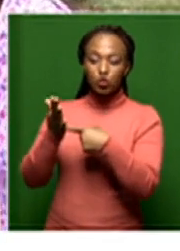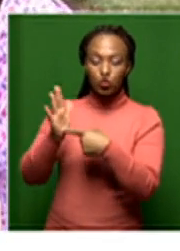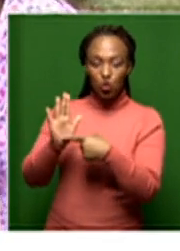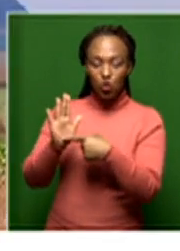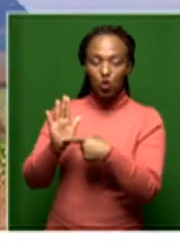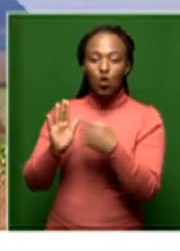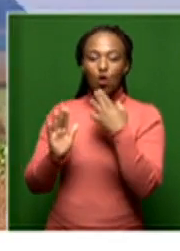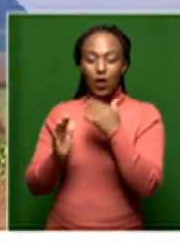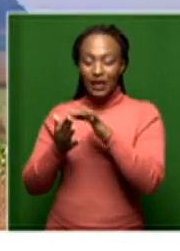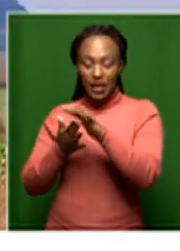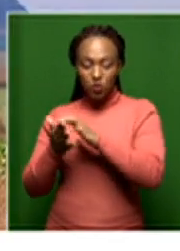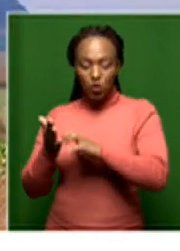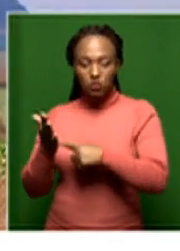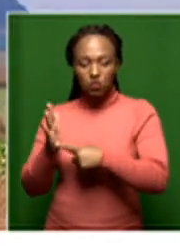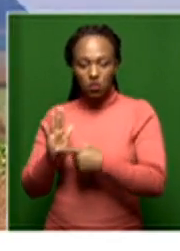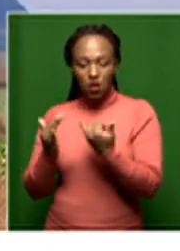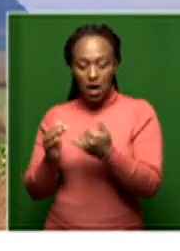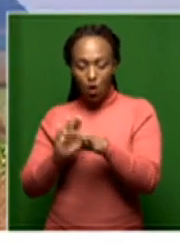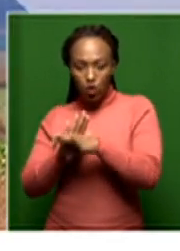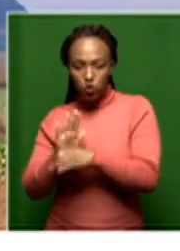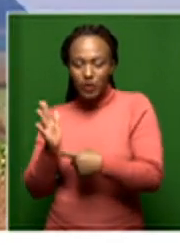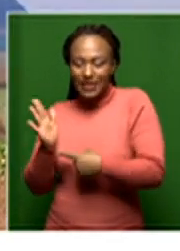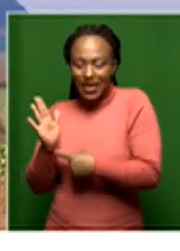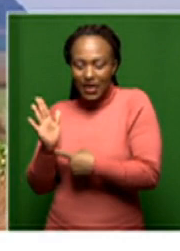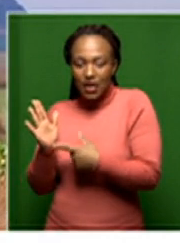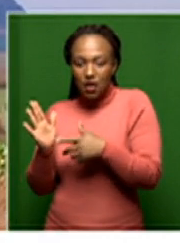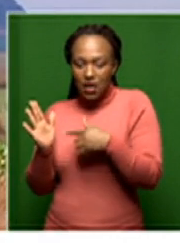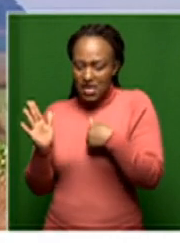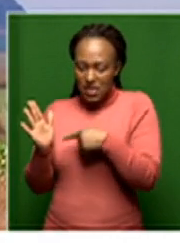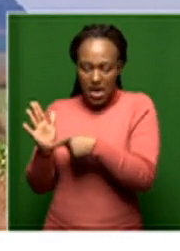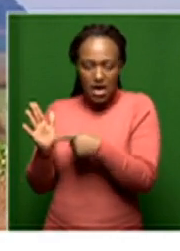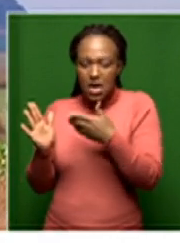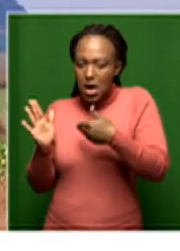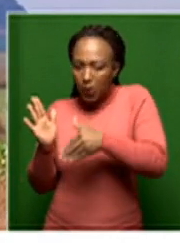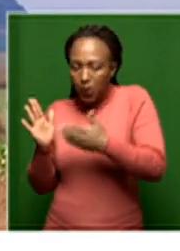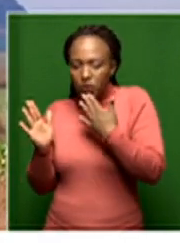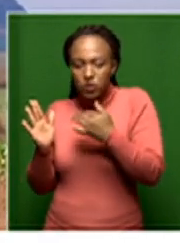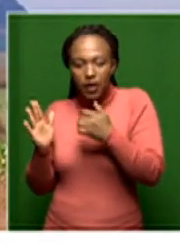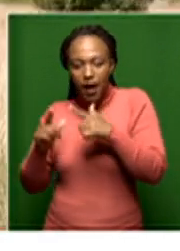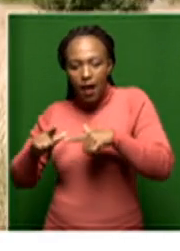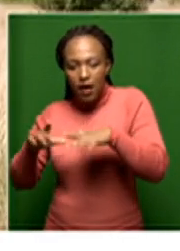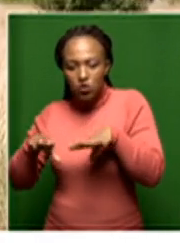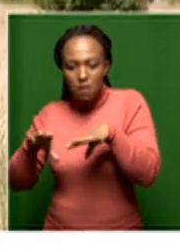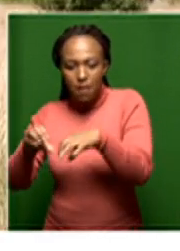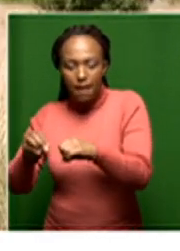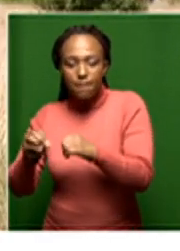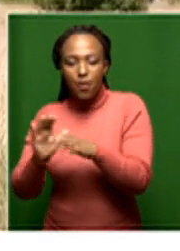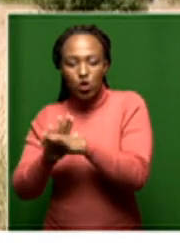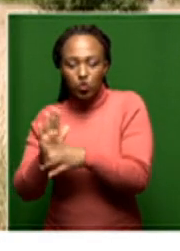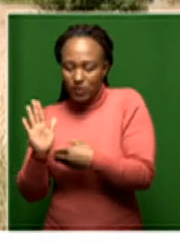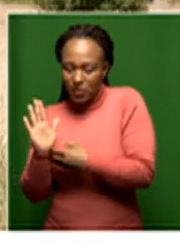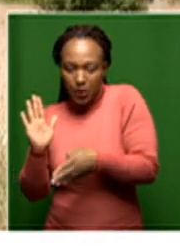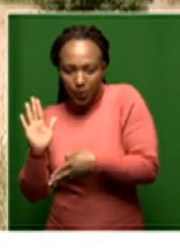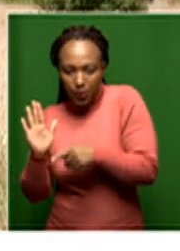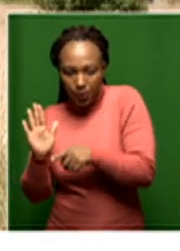fallacy that the current Constitution is defective for not allowing expropriation without compensation. But it is